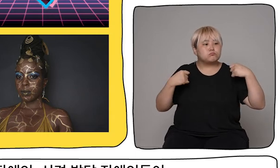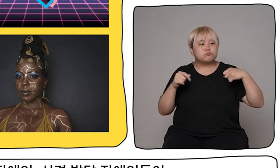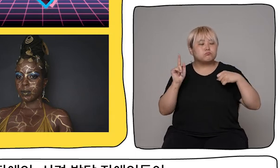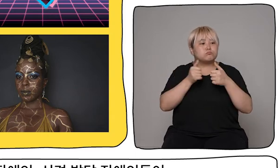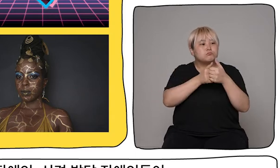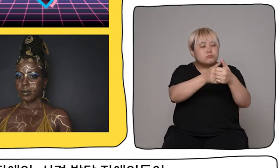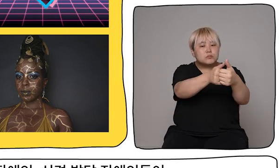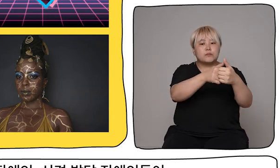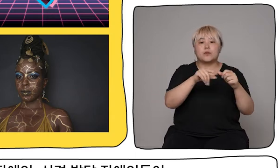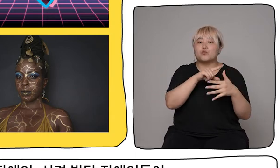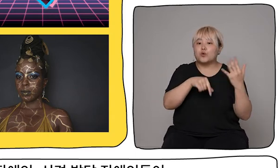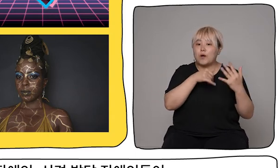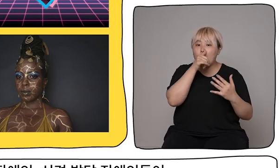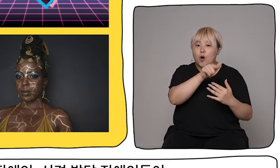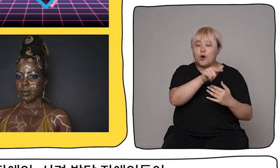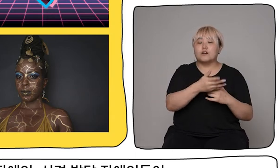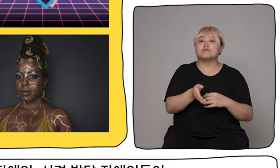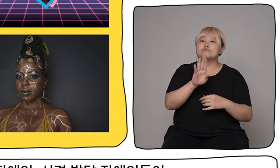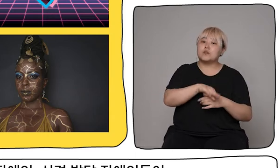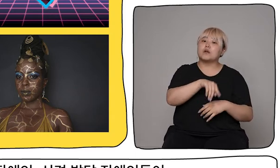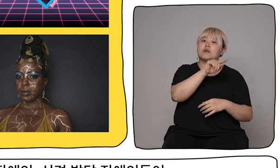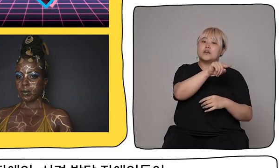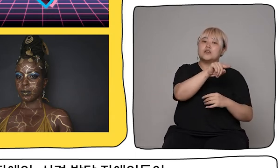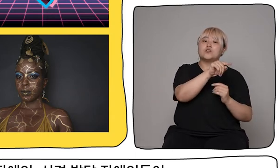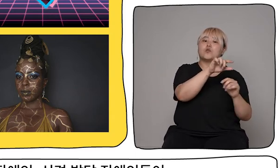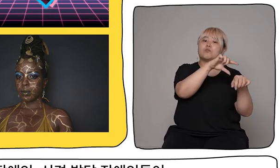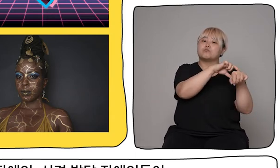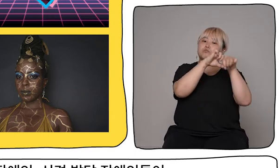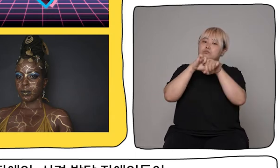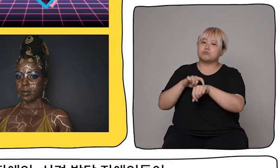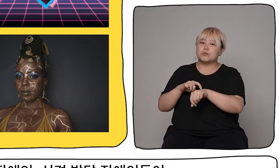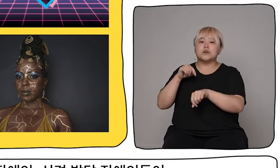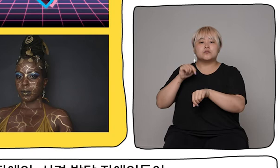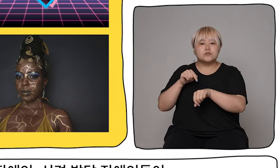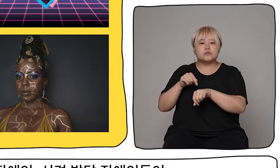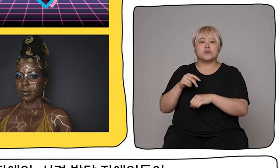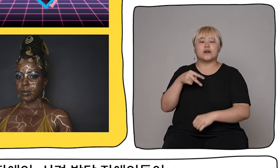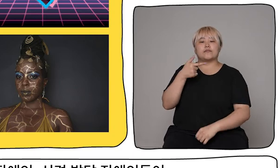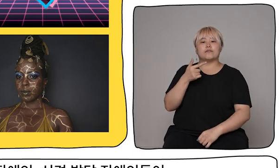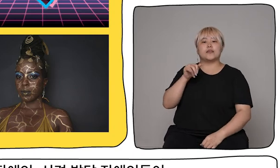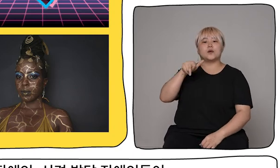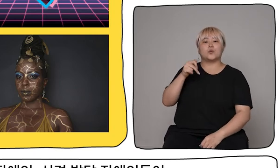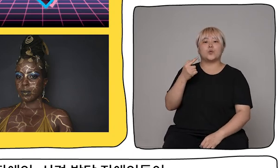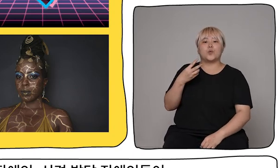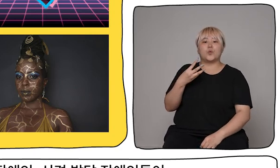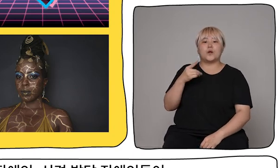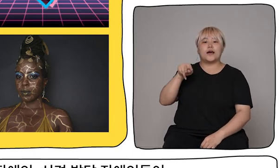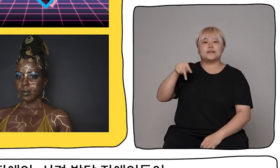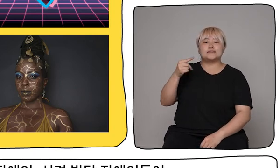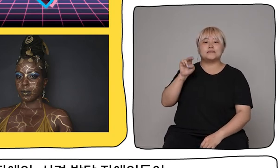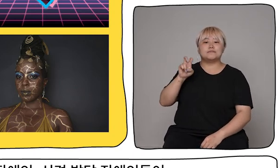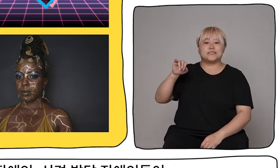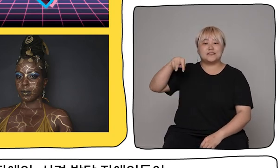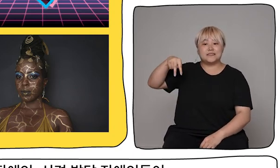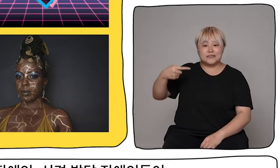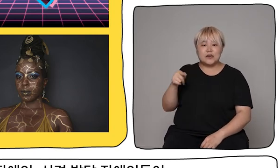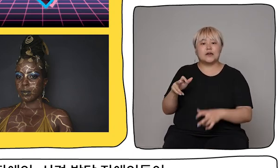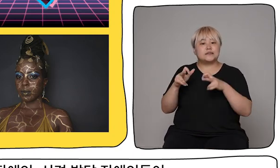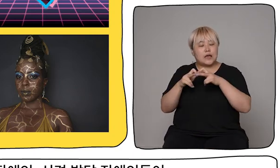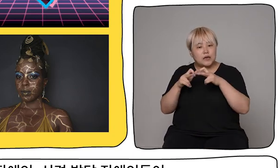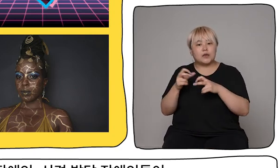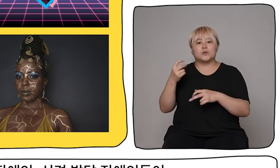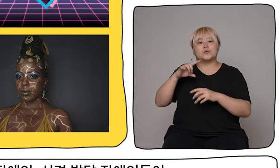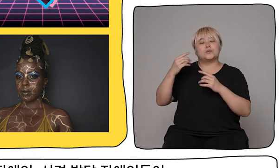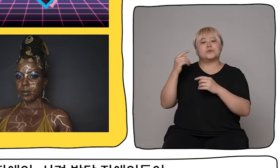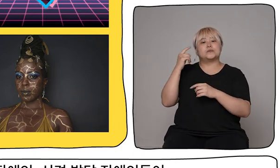Smith took that and made a sort of updated parody version with people with different disabilities and neurodivergences and